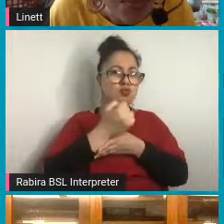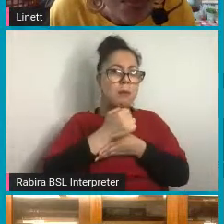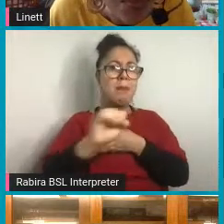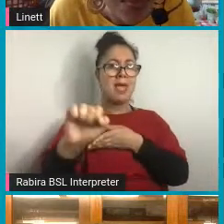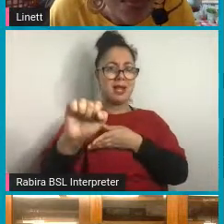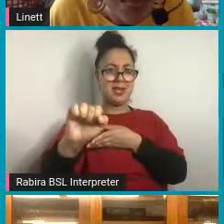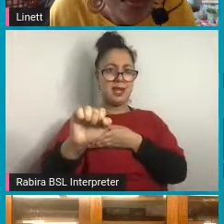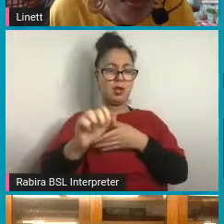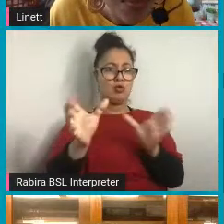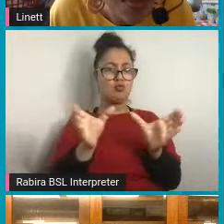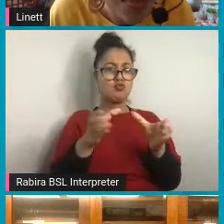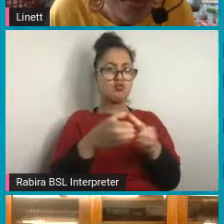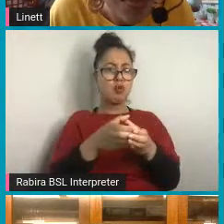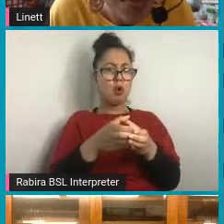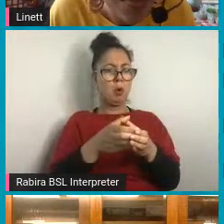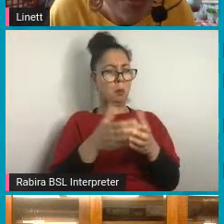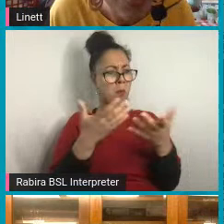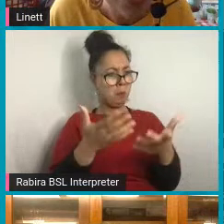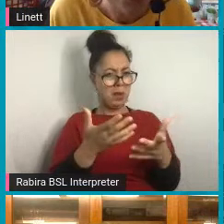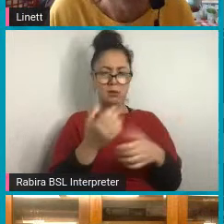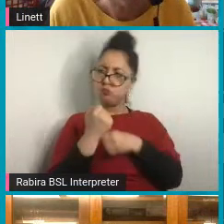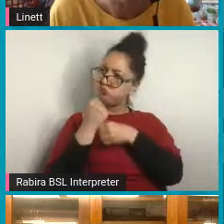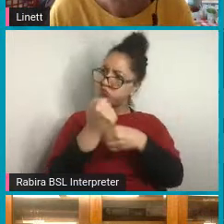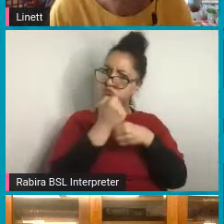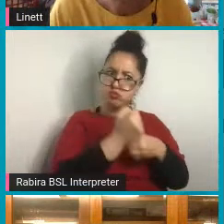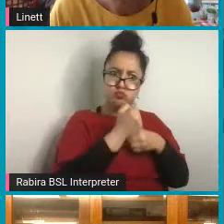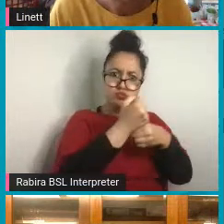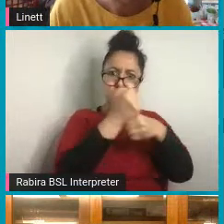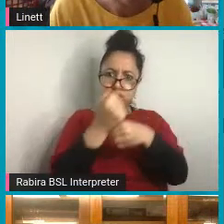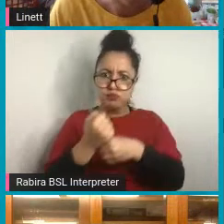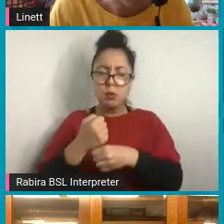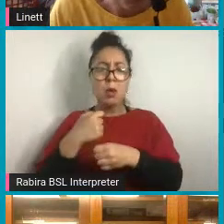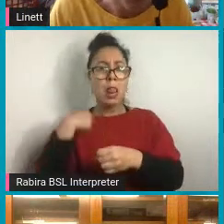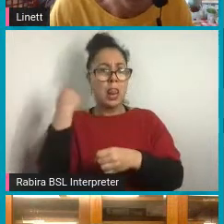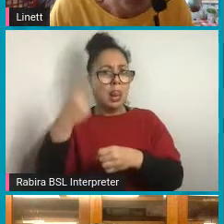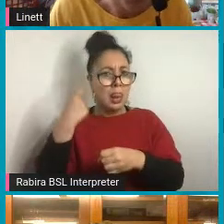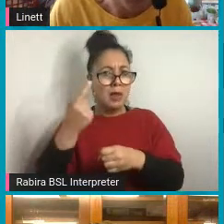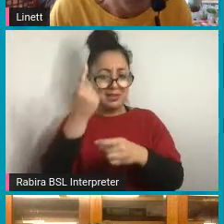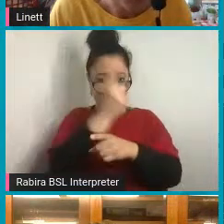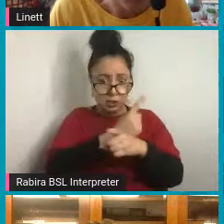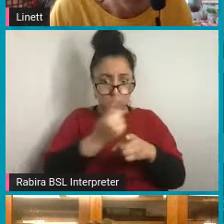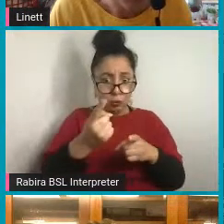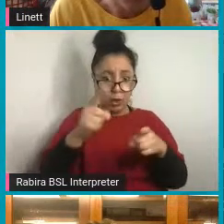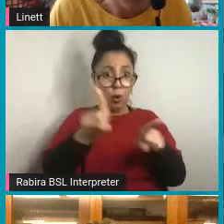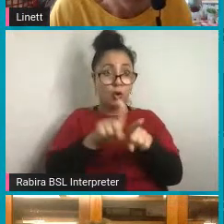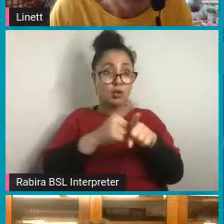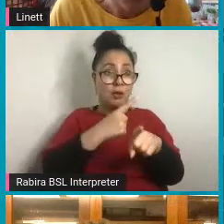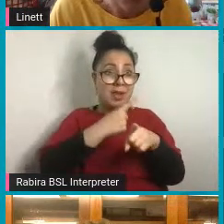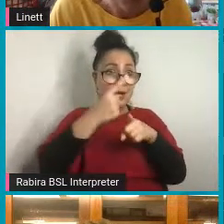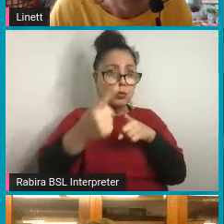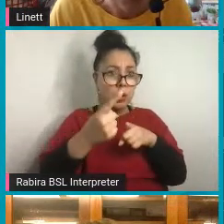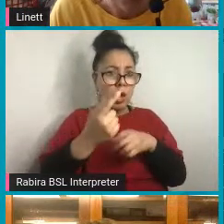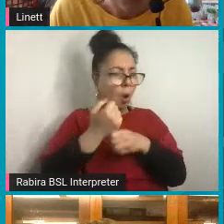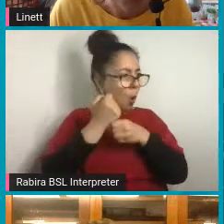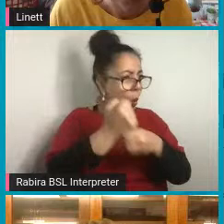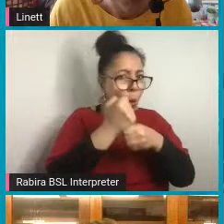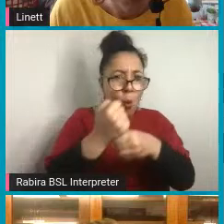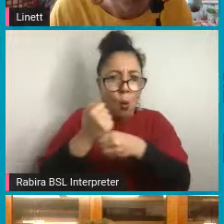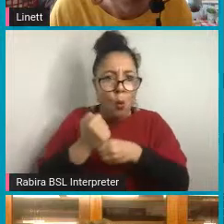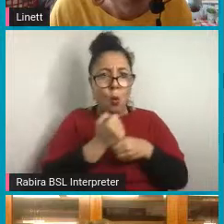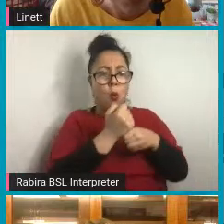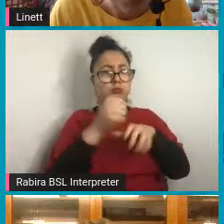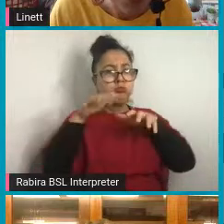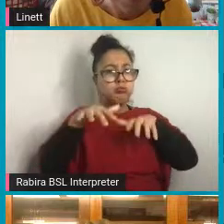who are active all across London this week and next week, I think. But they have been